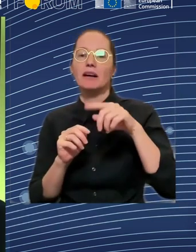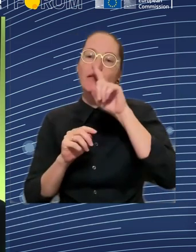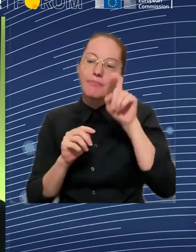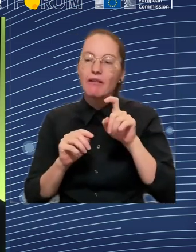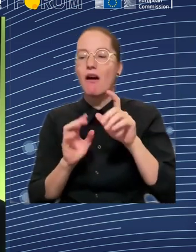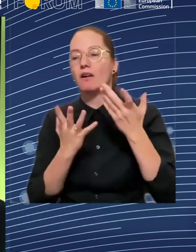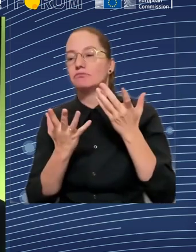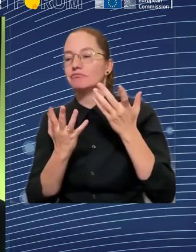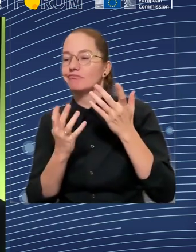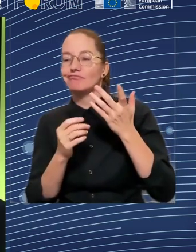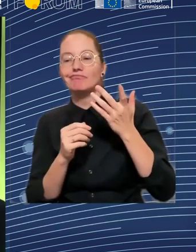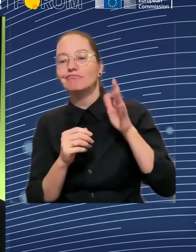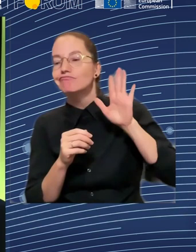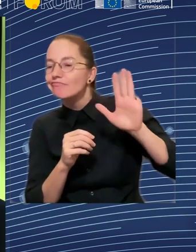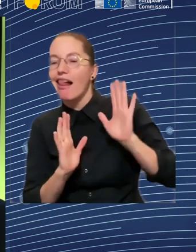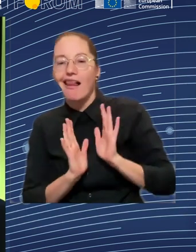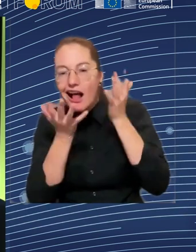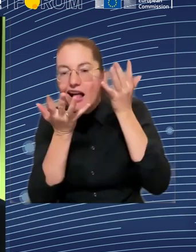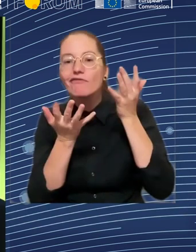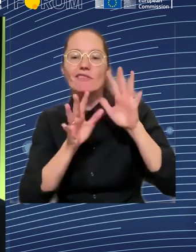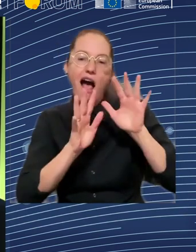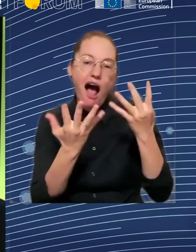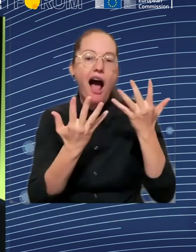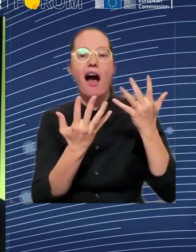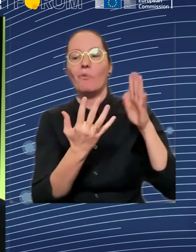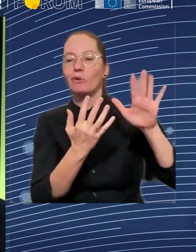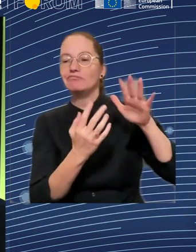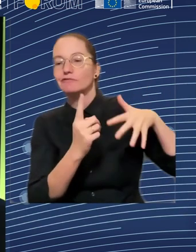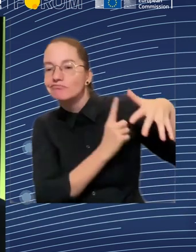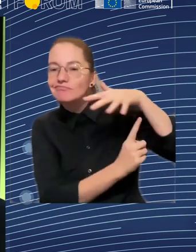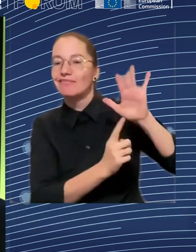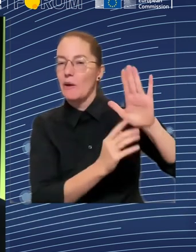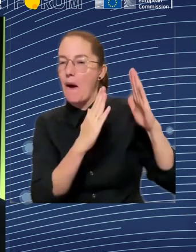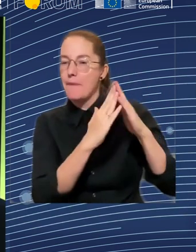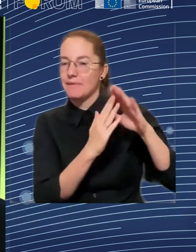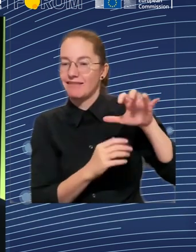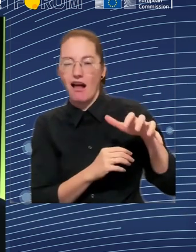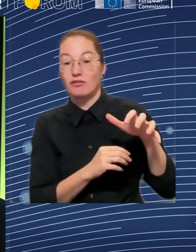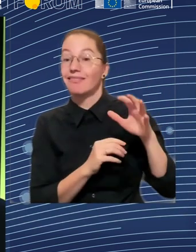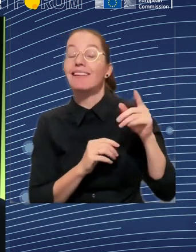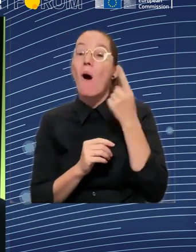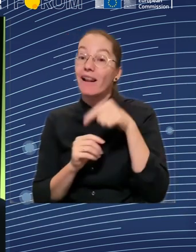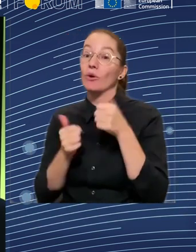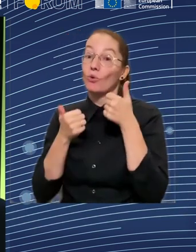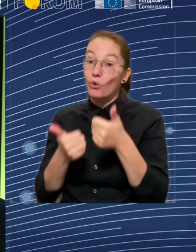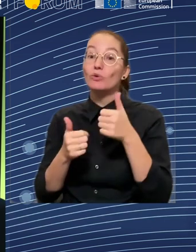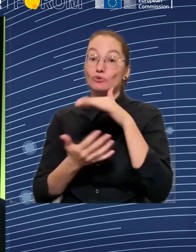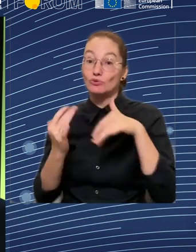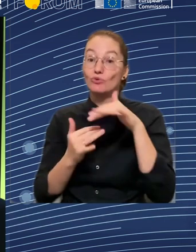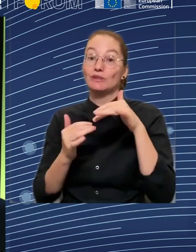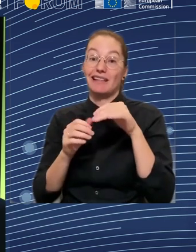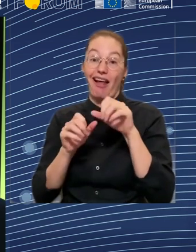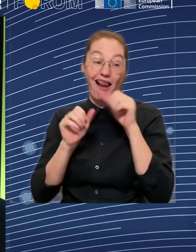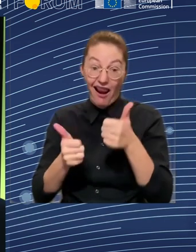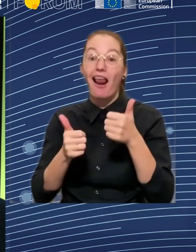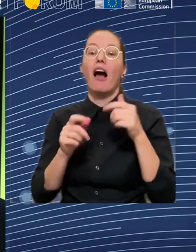What will be the wish for the next European Commission? And how will the Belgian presidency possibly steer it? And also,